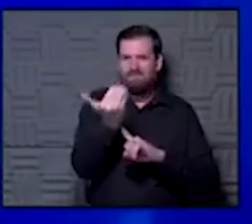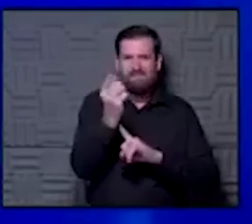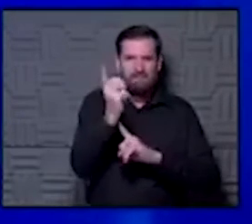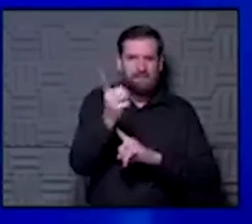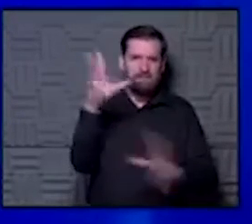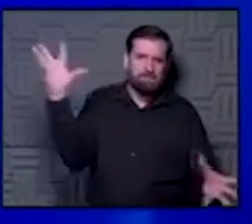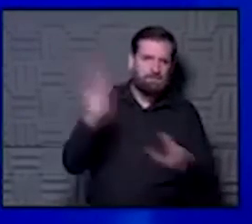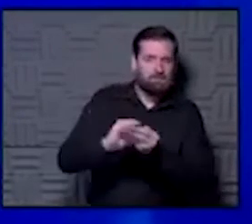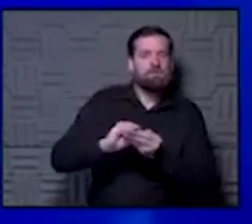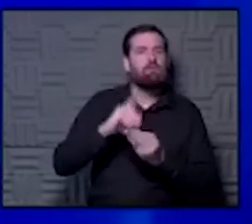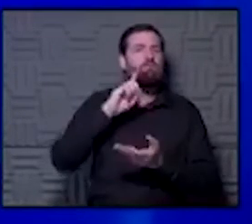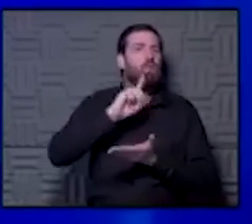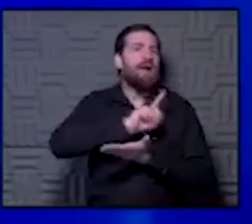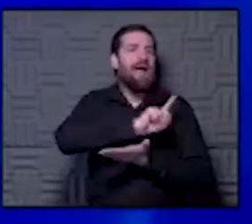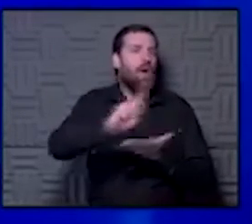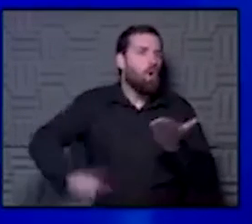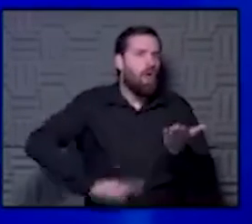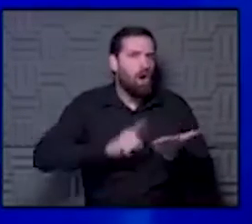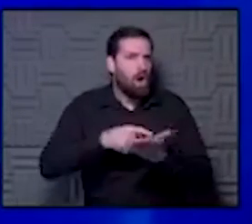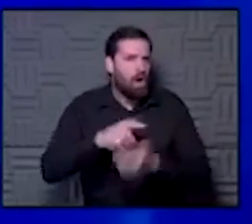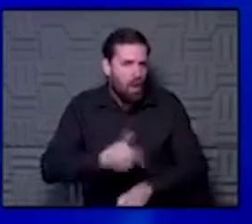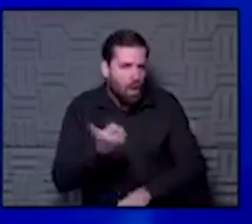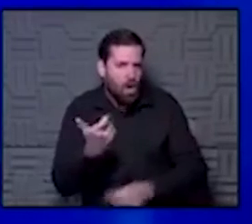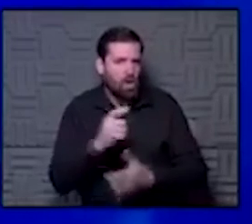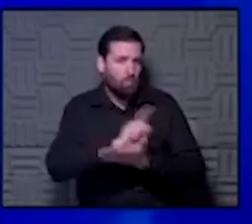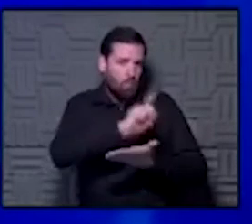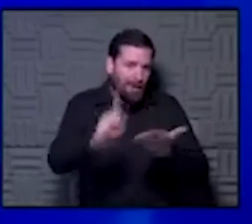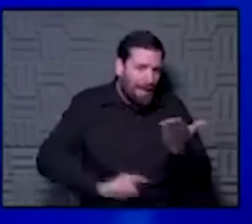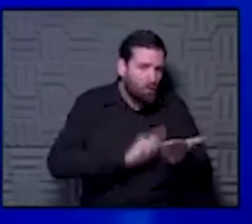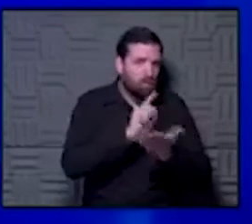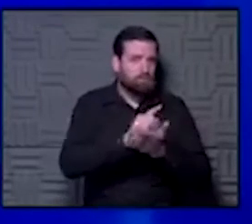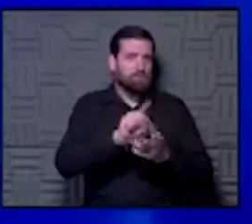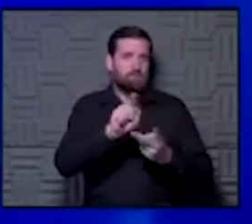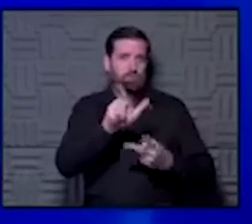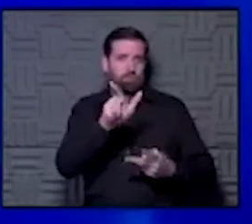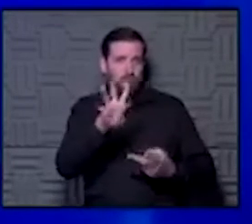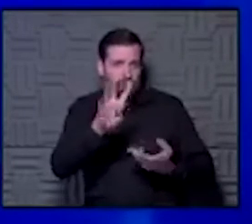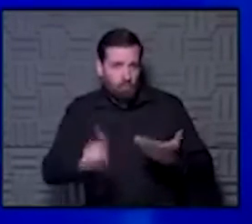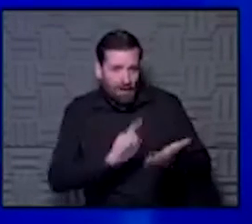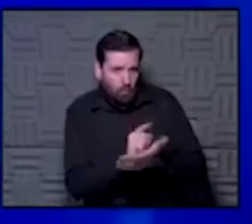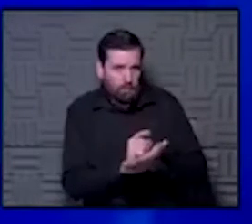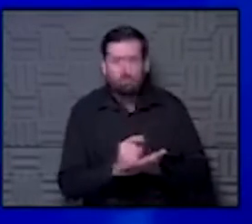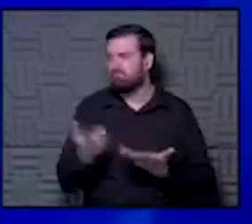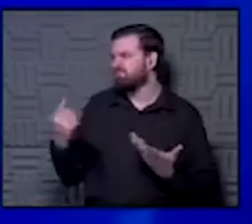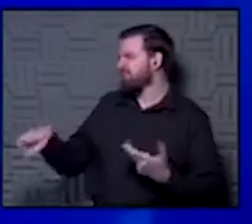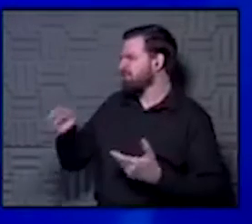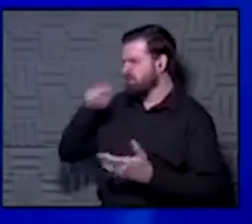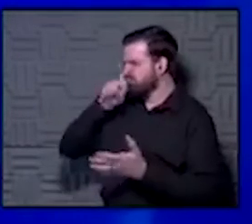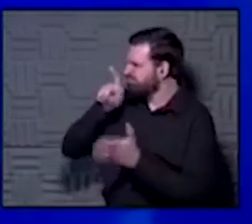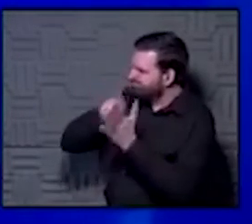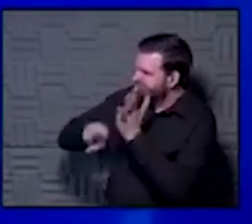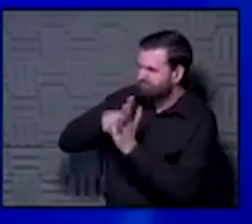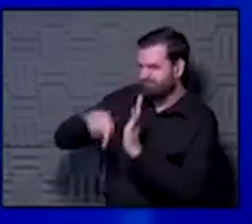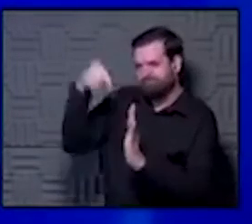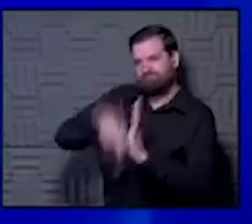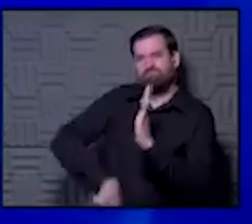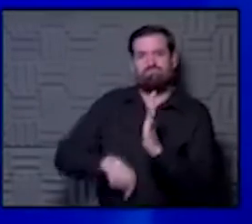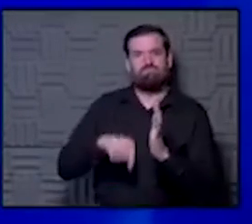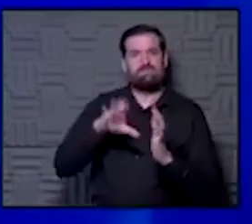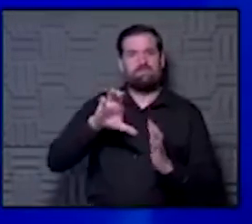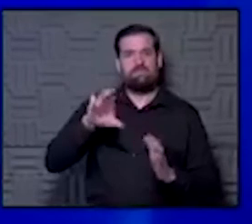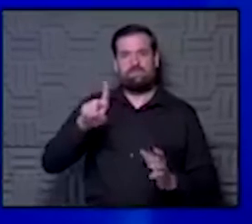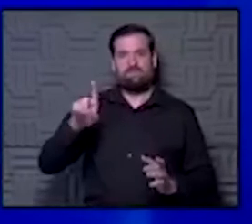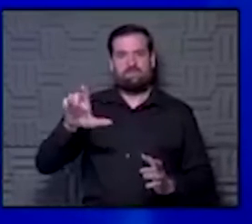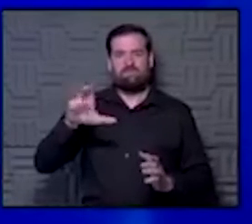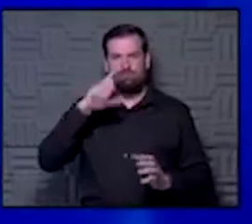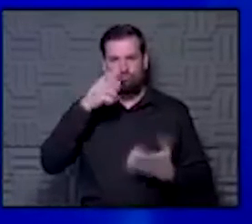minutes in how long? An hour? 24? I think we'll have to go through that CDC recommendation a little bit more. It wasn't completely clear. was